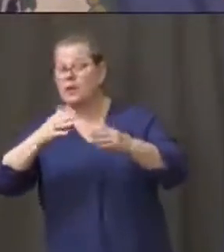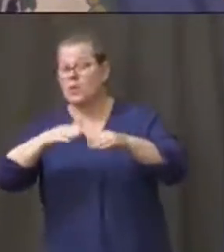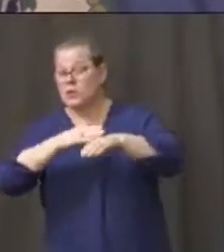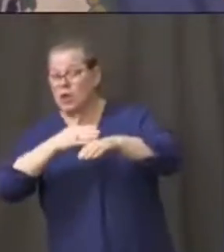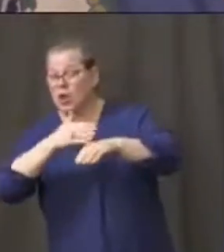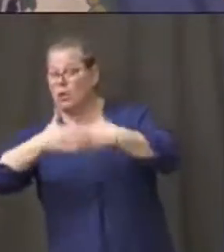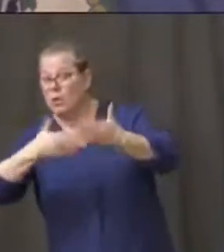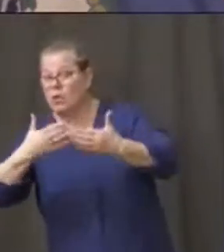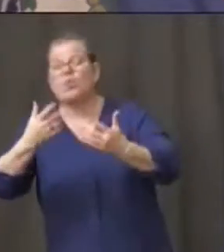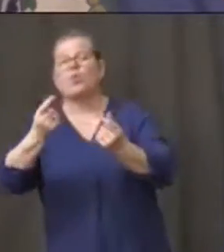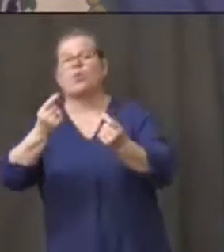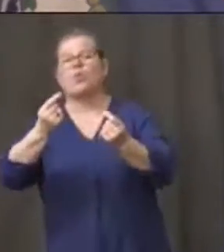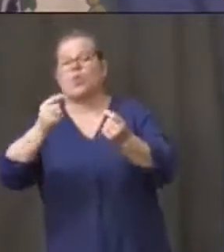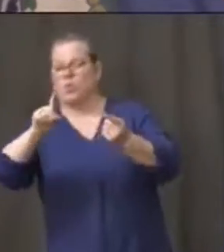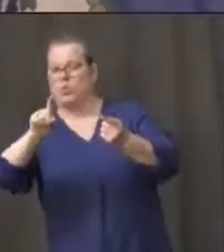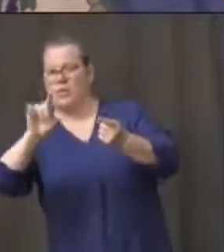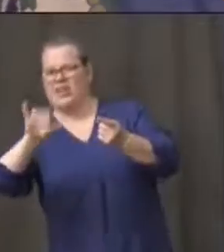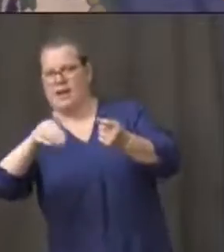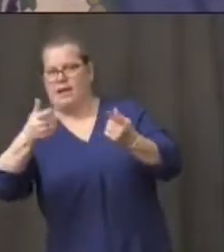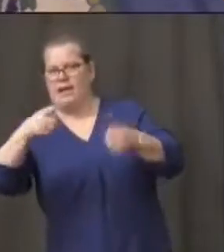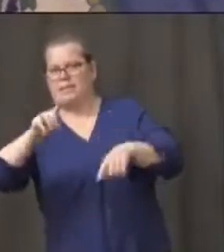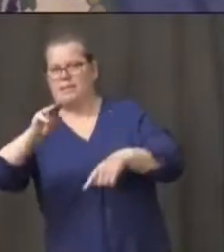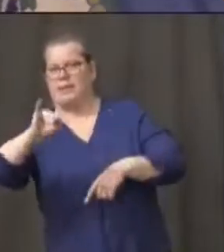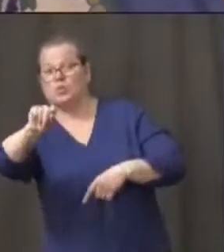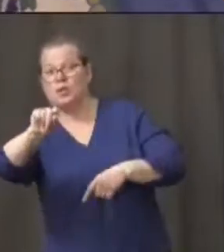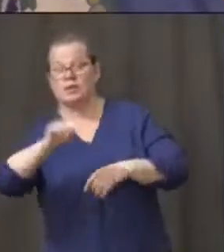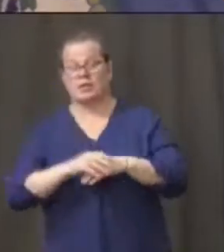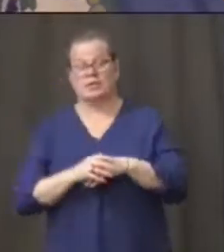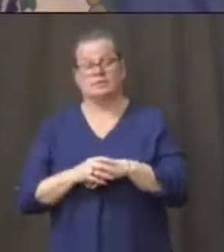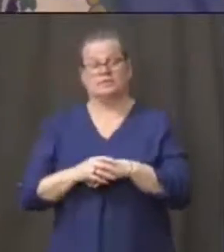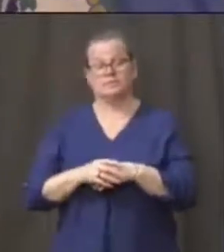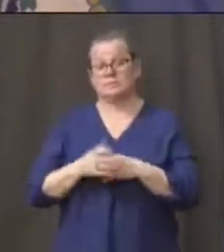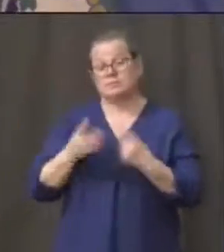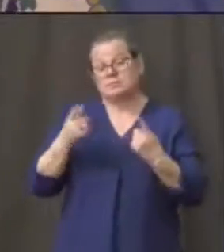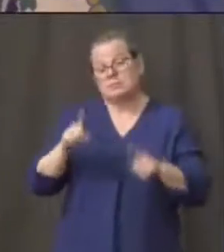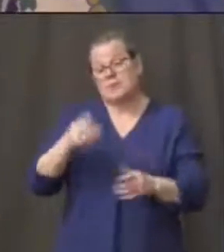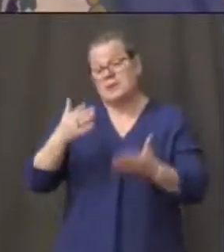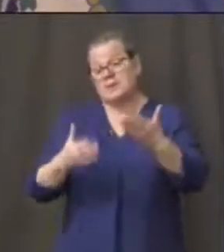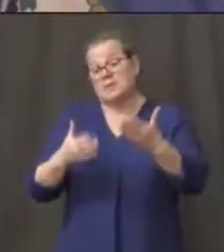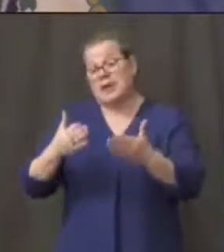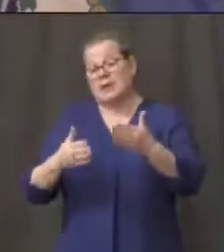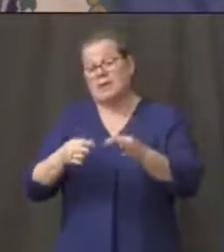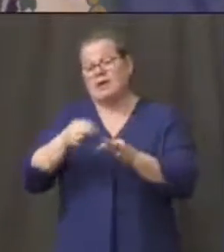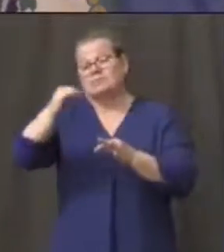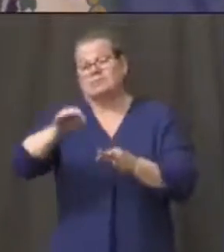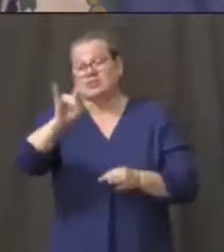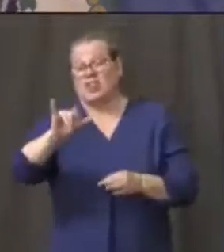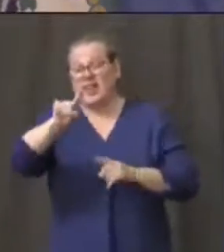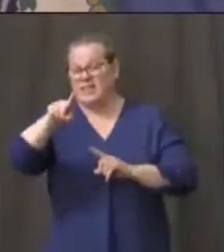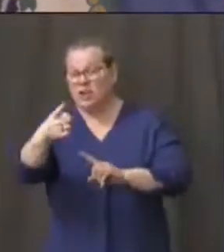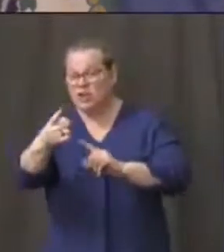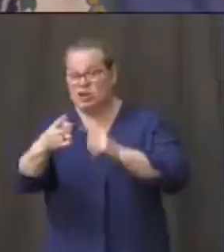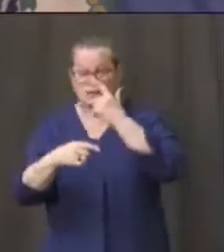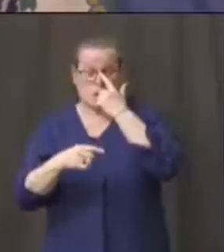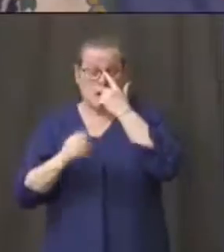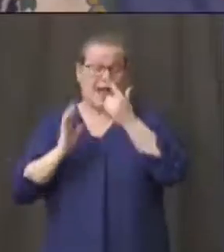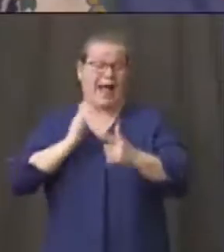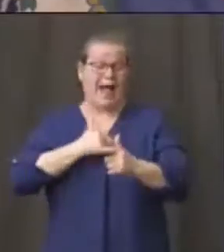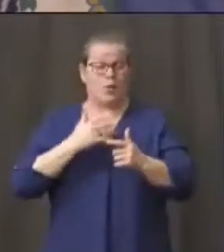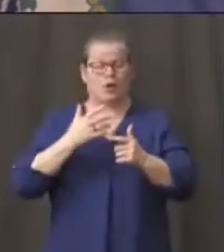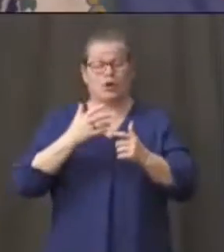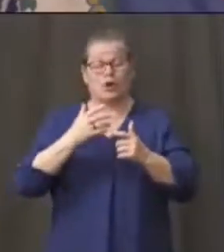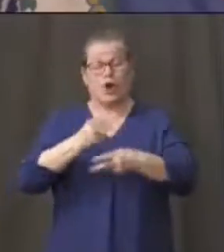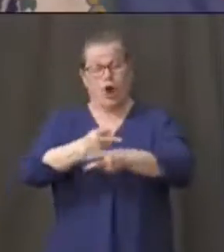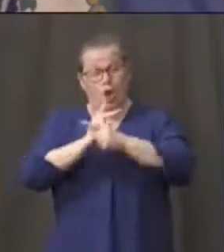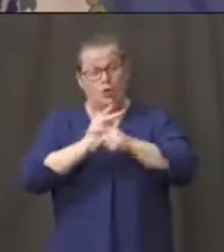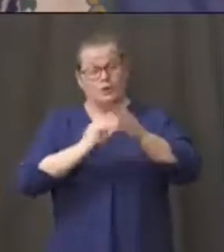I think about this with Melissa McCaw at OPM is July 1st. Because you know that a lot of our bridge loans, a lot of the